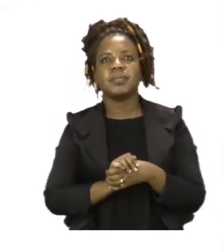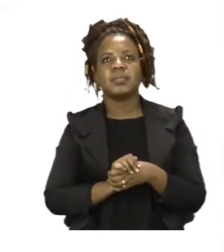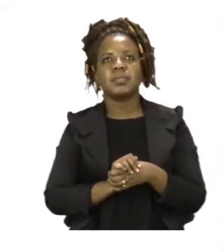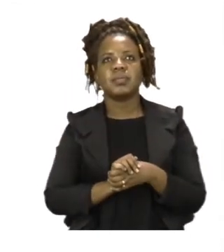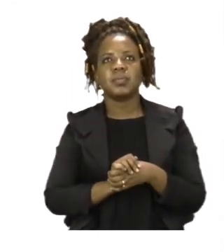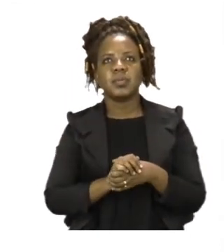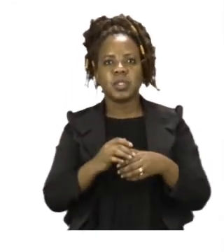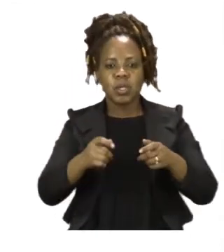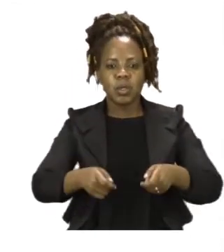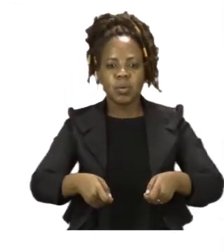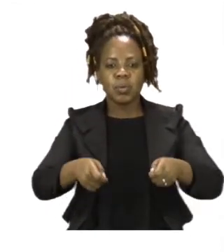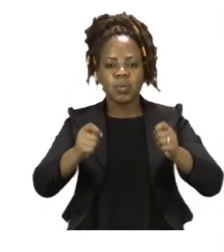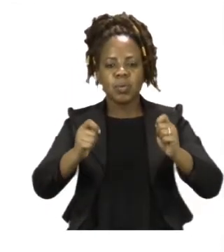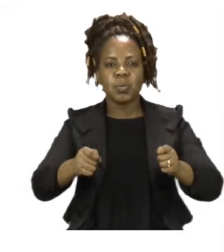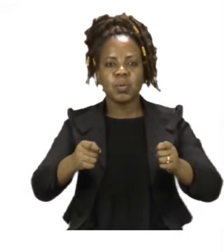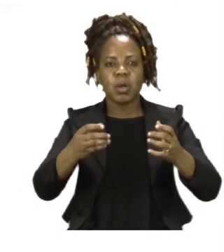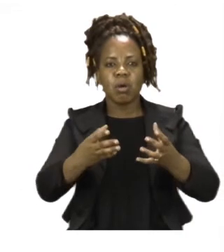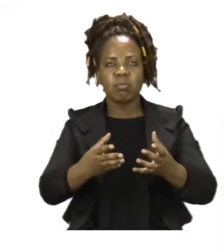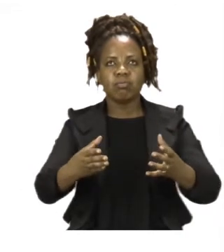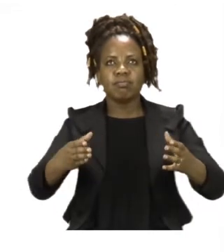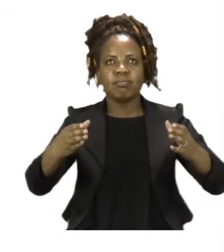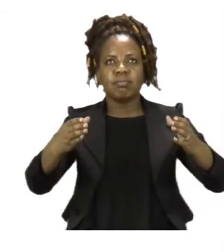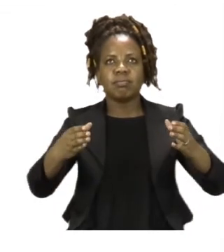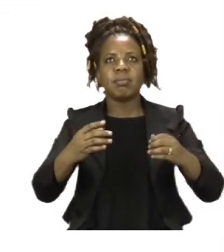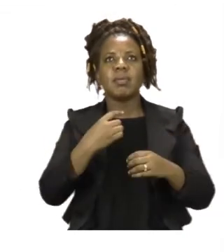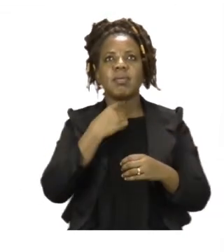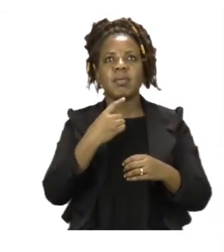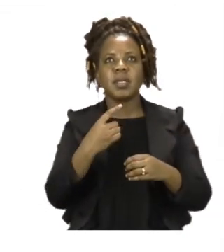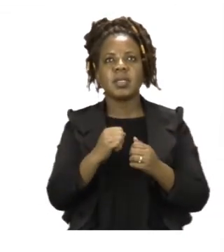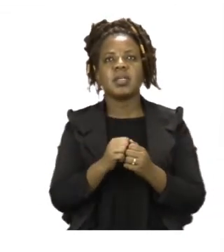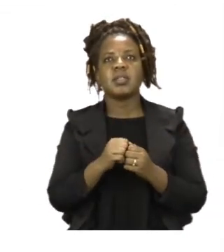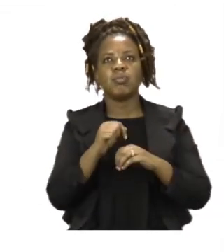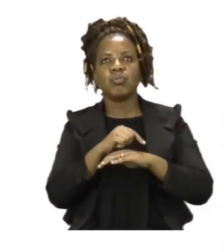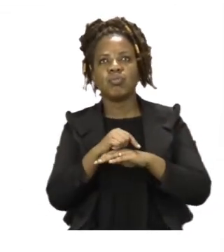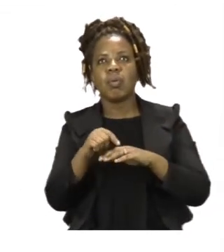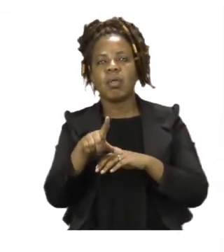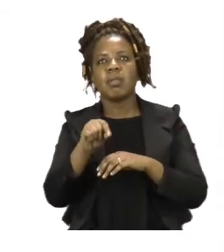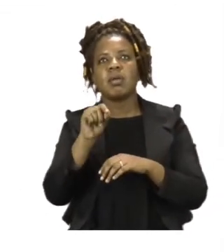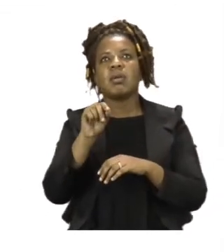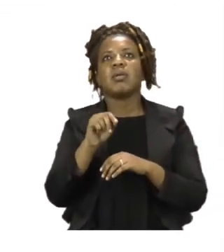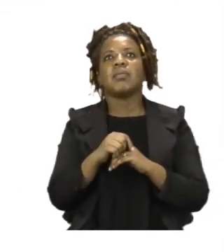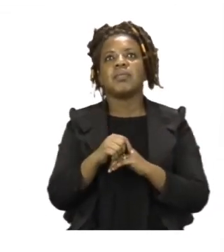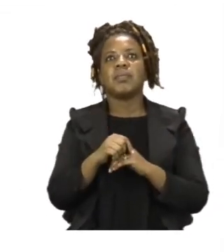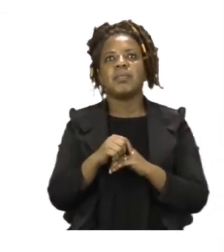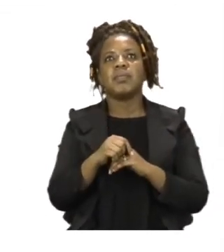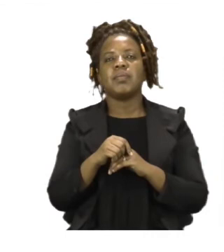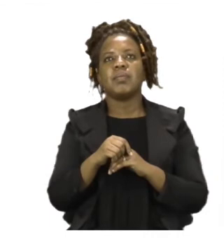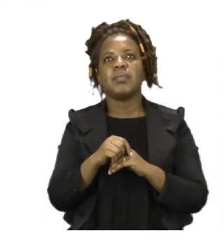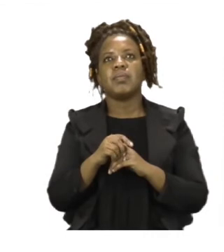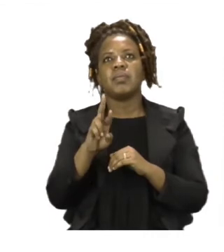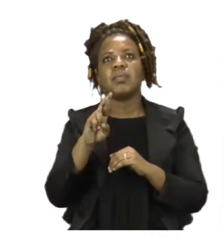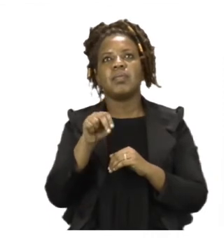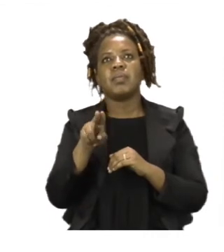picnic basket is dash the rug. The picnic basket is dash